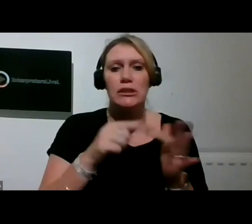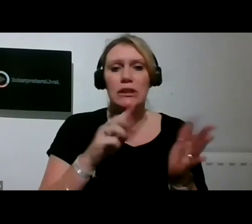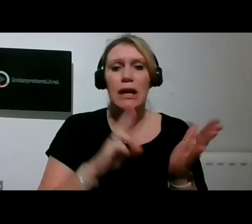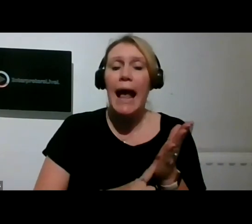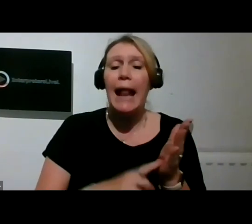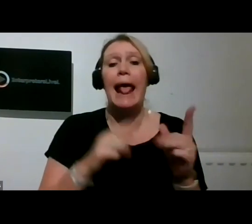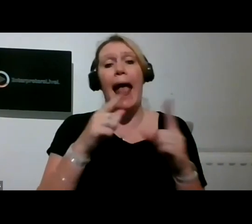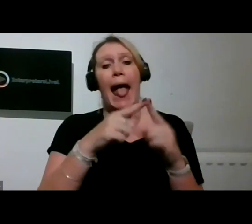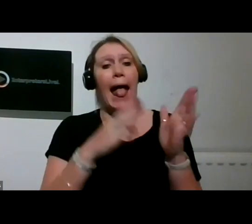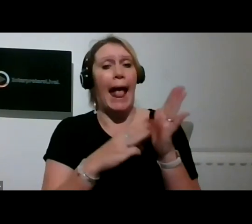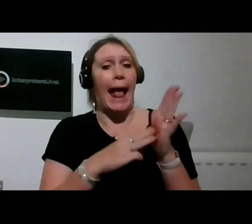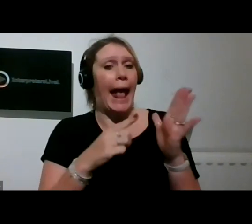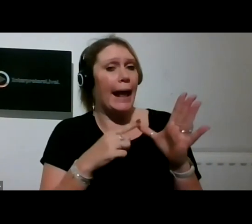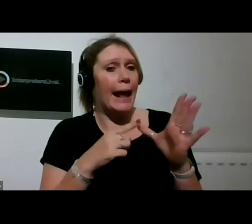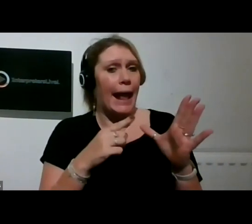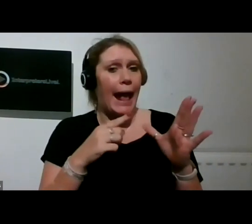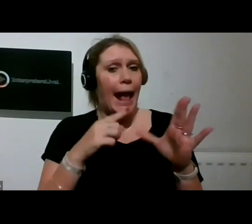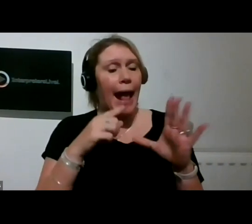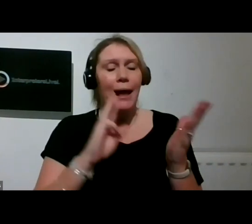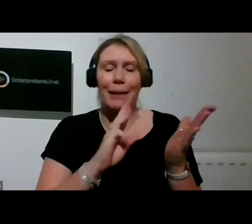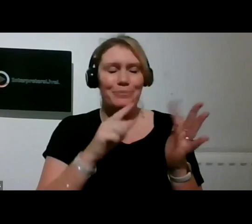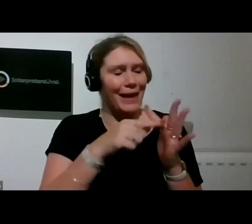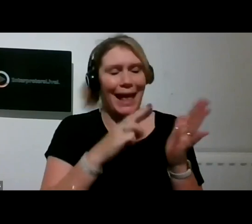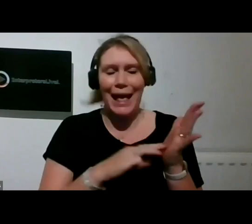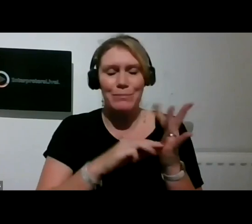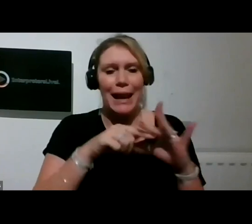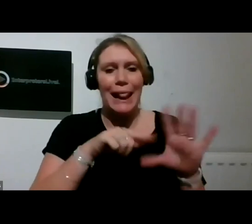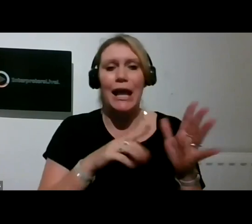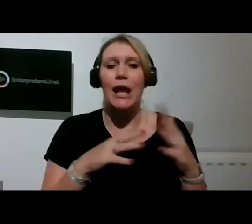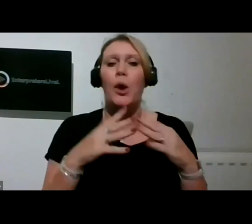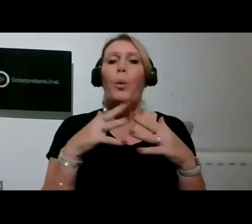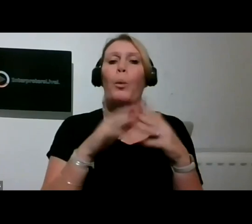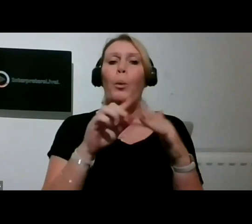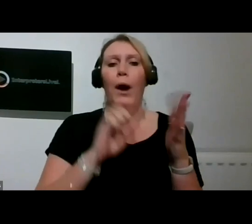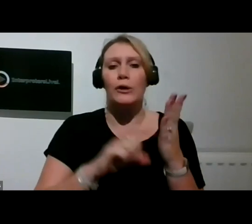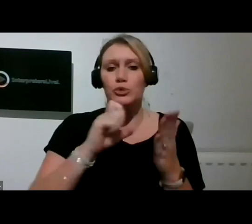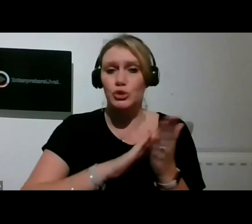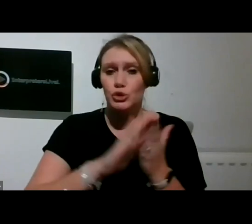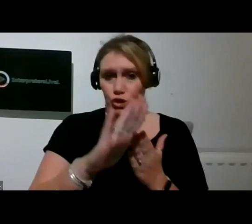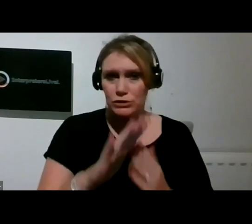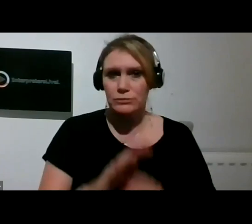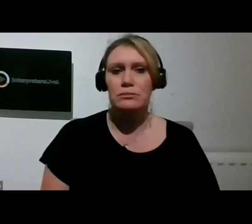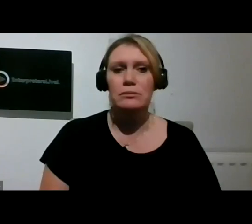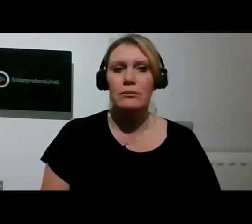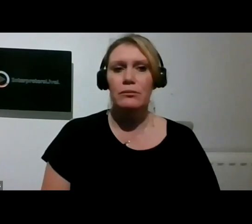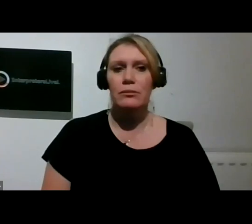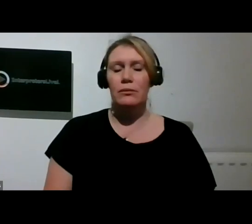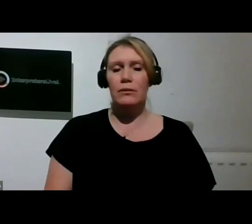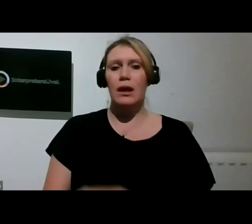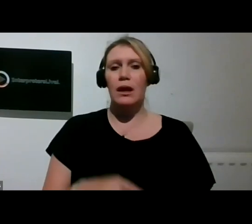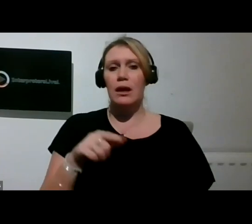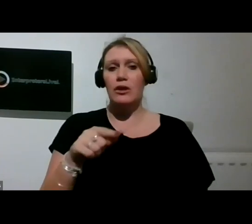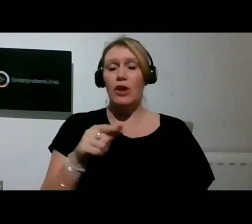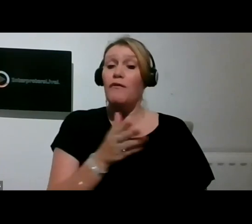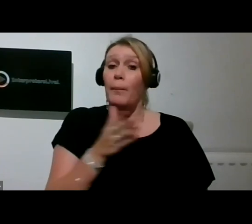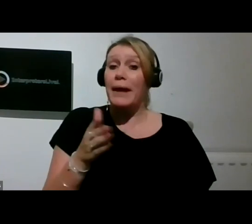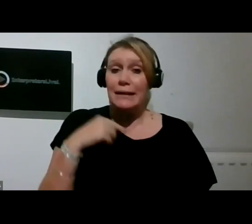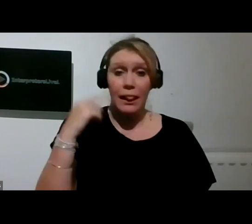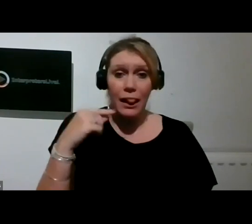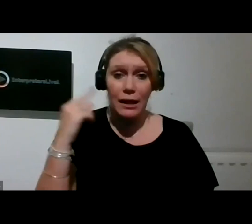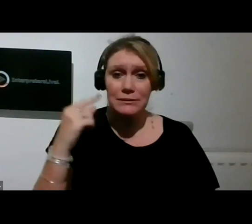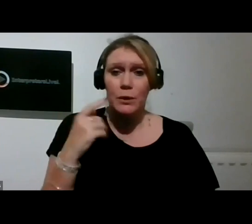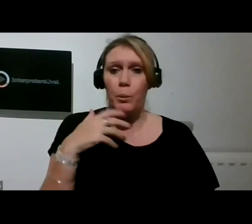of free events and activities ahead of us. From East London, Act Up Newham brings us postcode stories on Tuesday